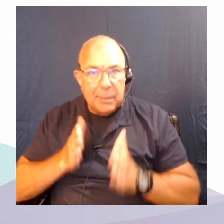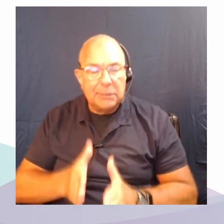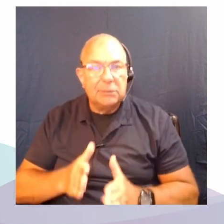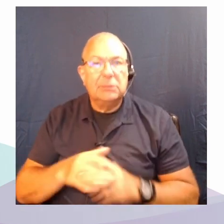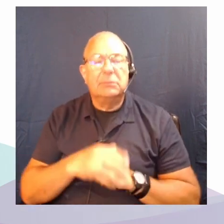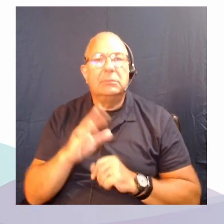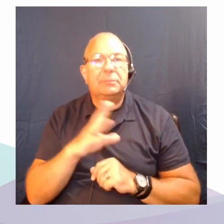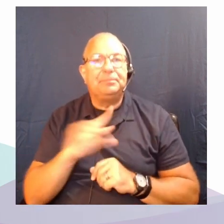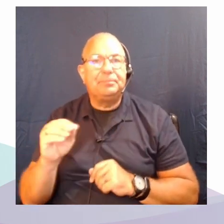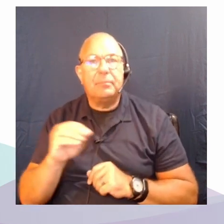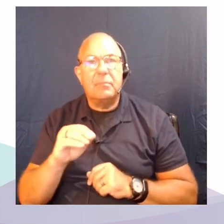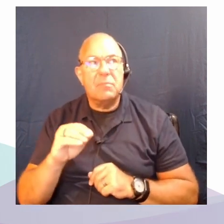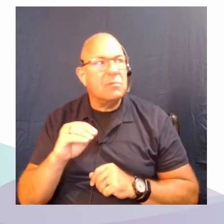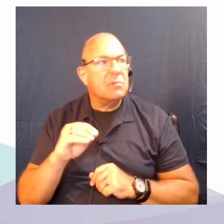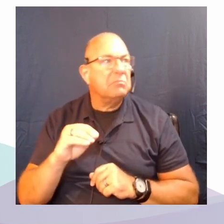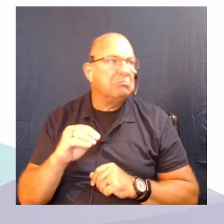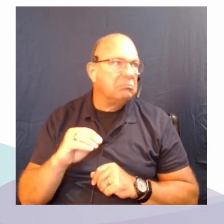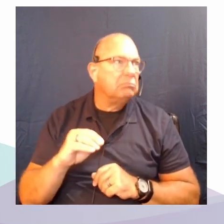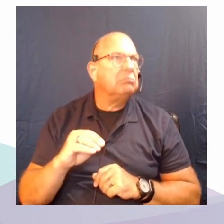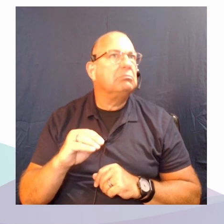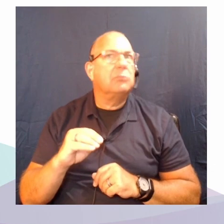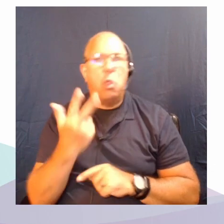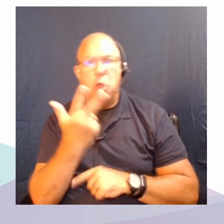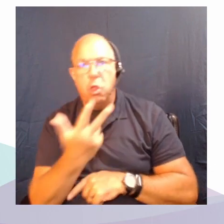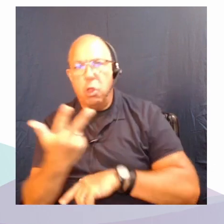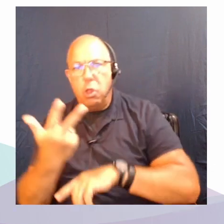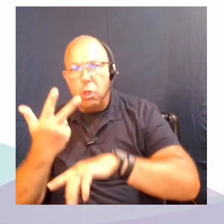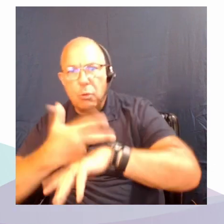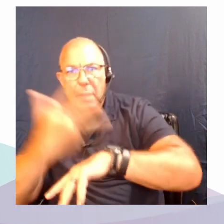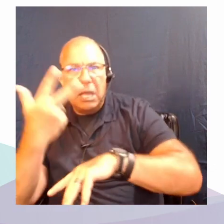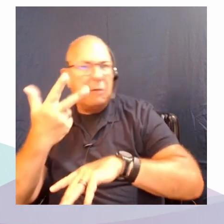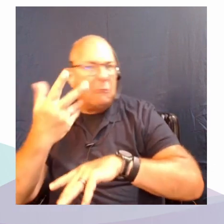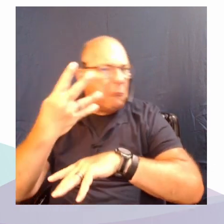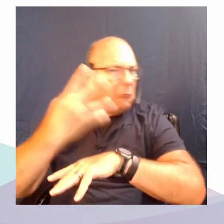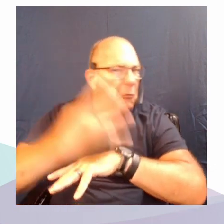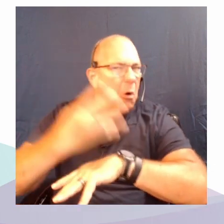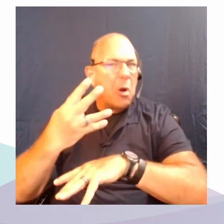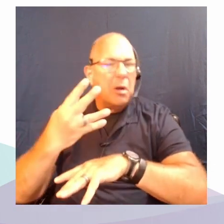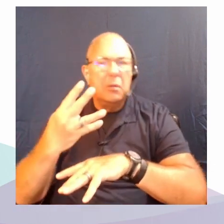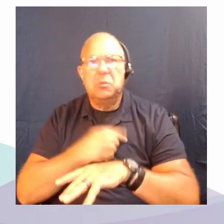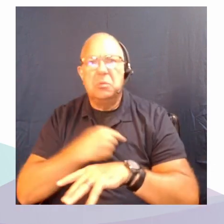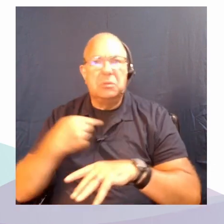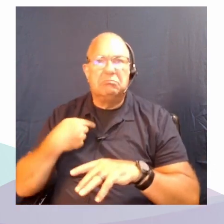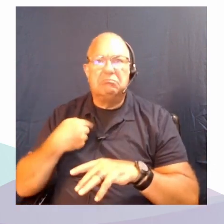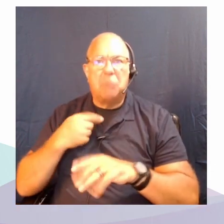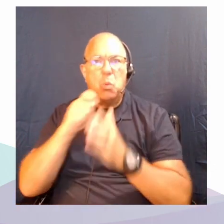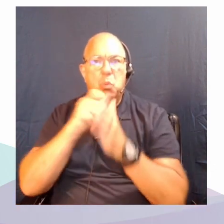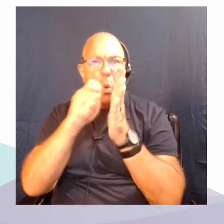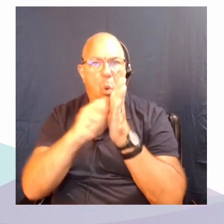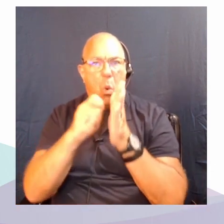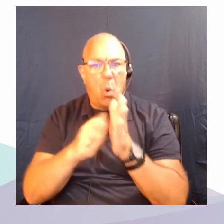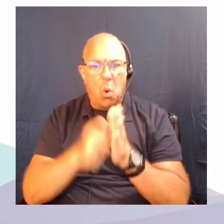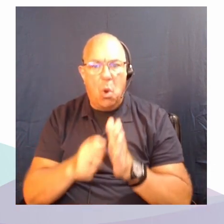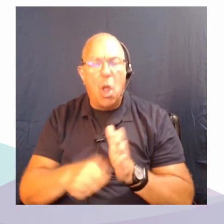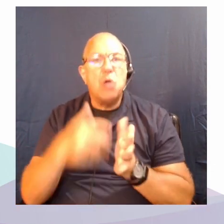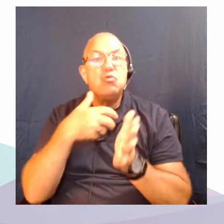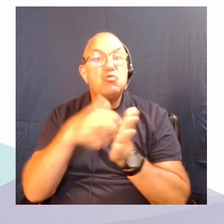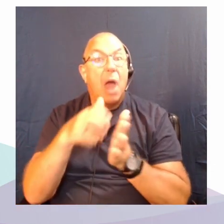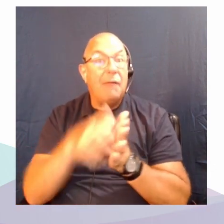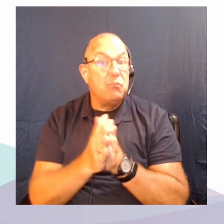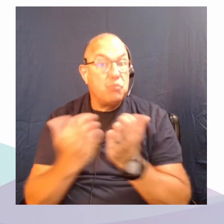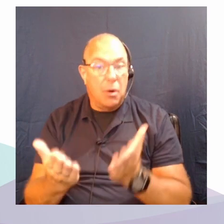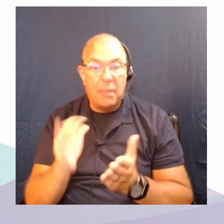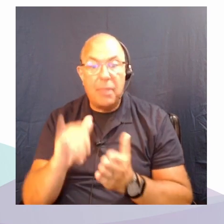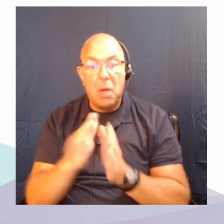three solid days of working, maybe four, we wrote the draft of a book. That book has since come out